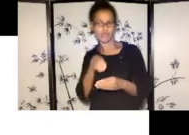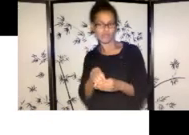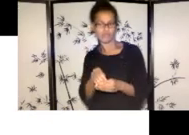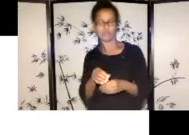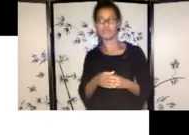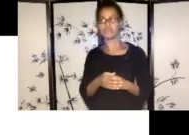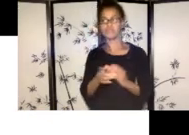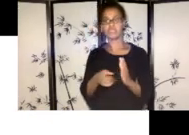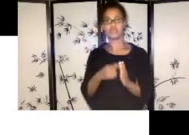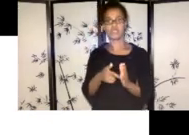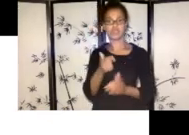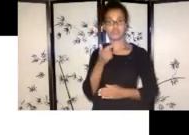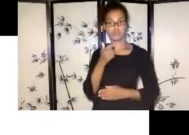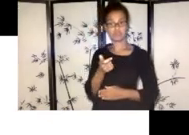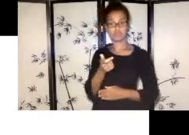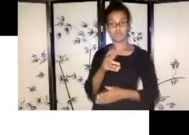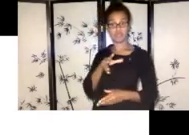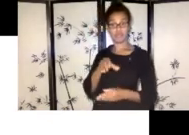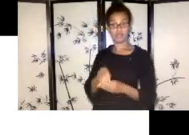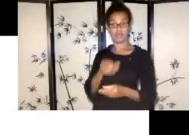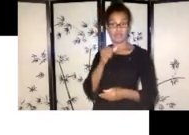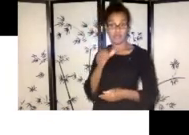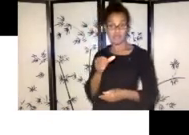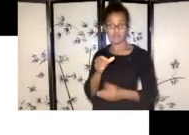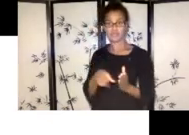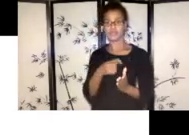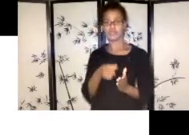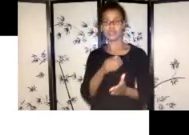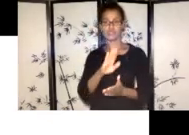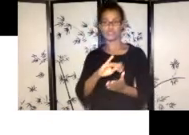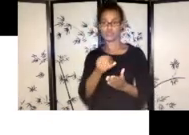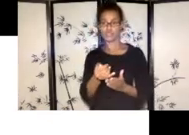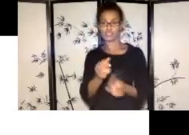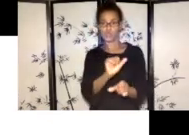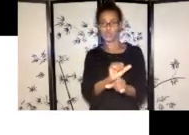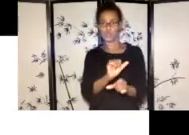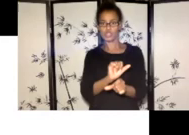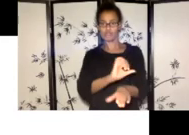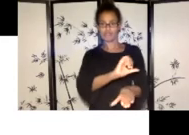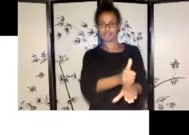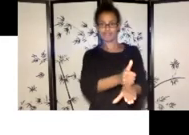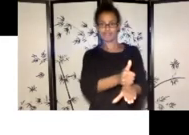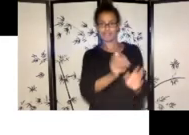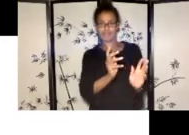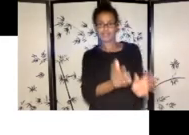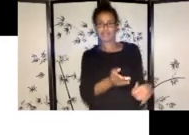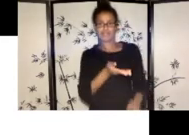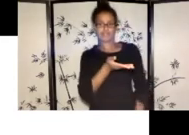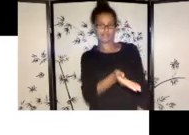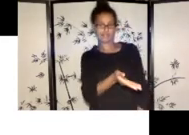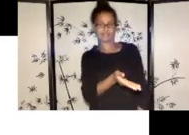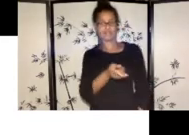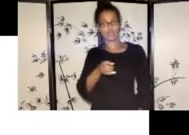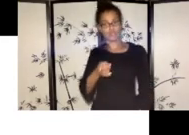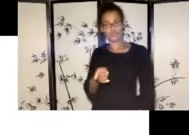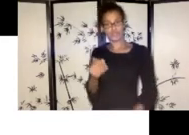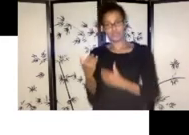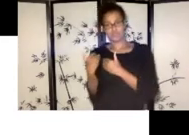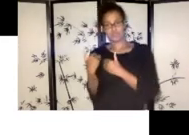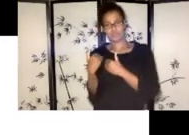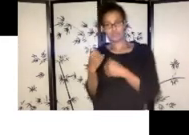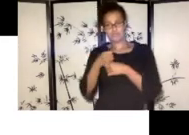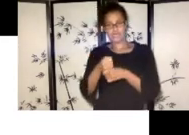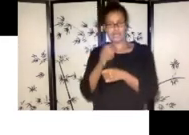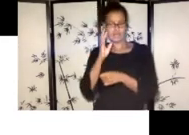Sometimes your project is, you know, a body of work led by yourself. But put that in there and just be